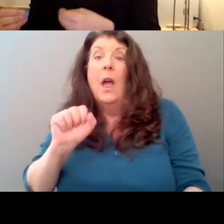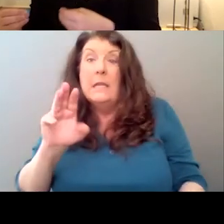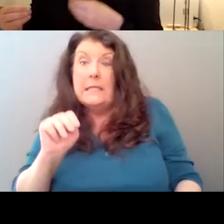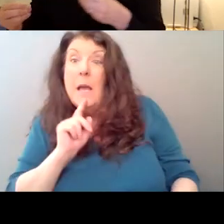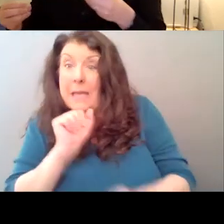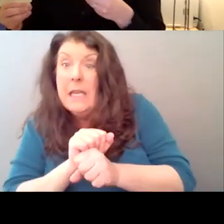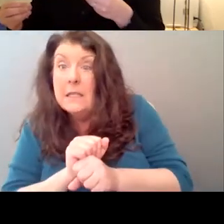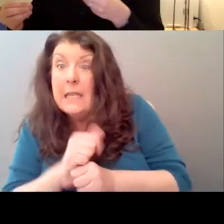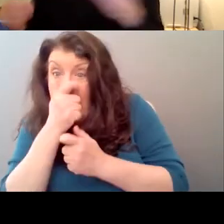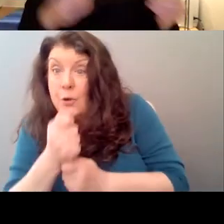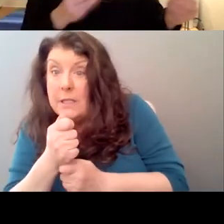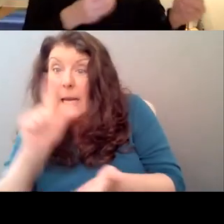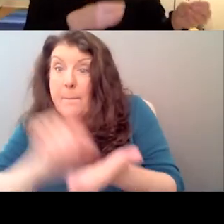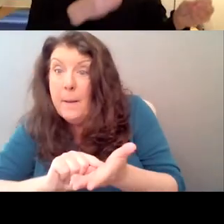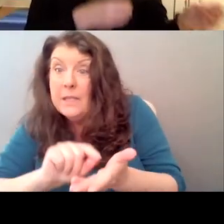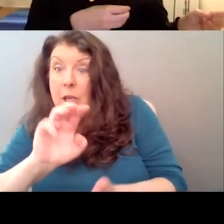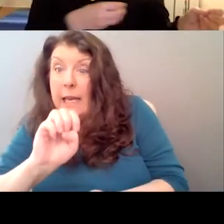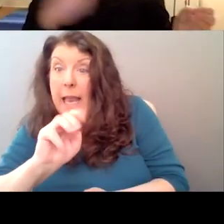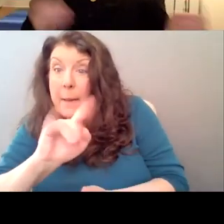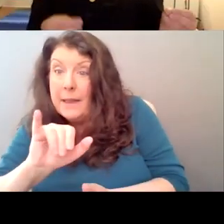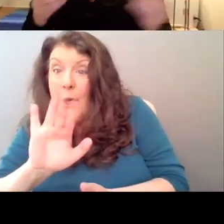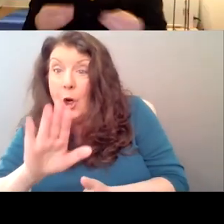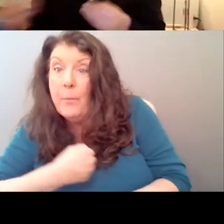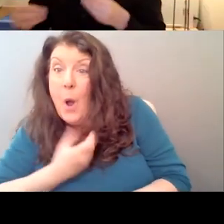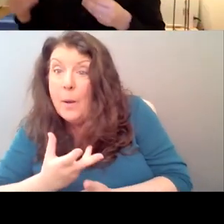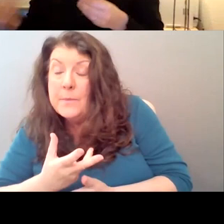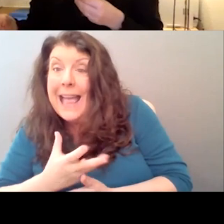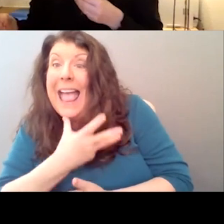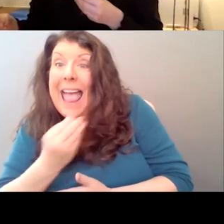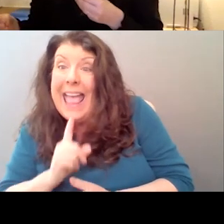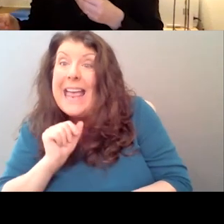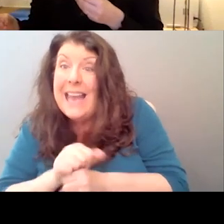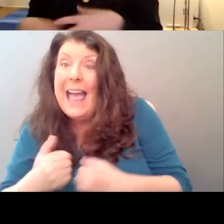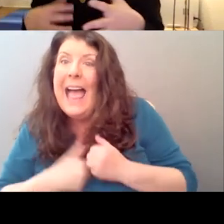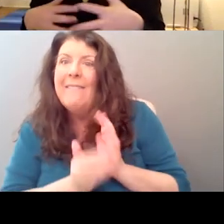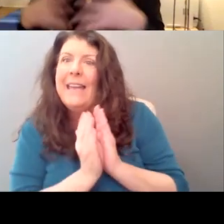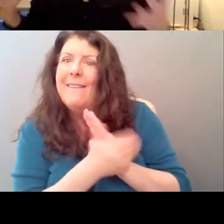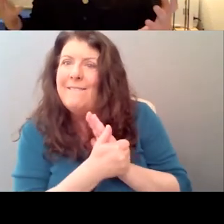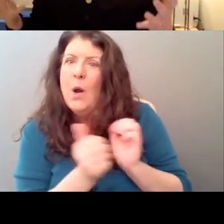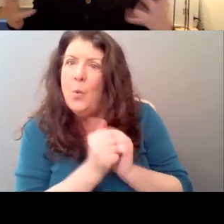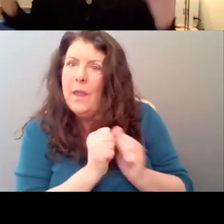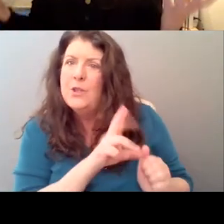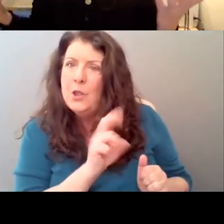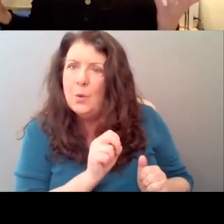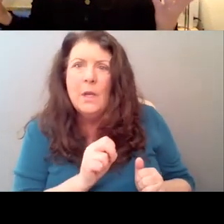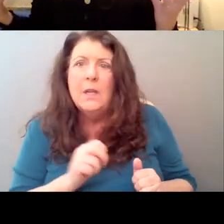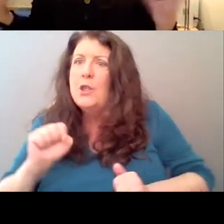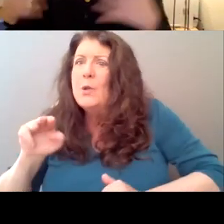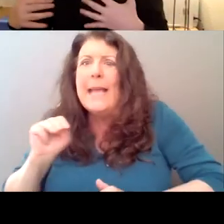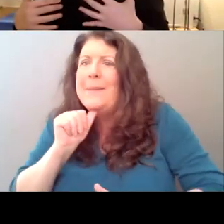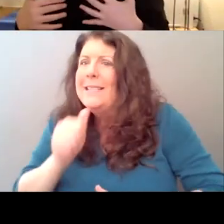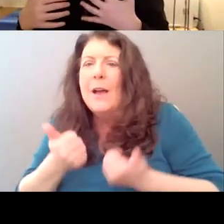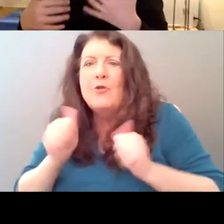poems and is having an affair with Sue. So he's not actually trying to sleep with Emily or whatever. Maybe he just flirts with